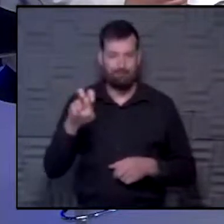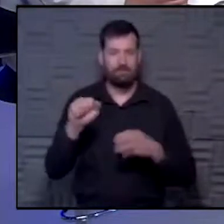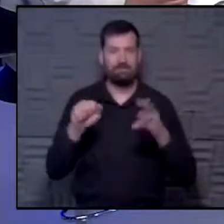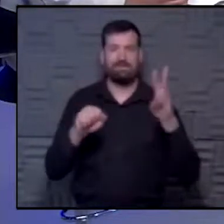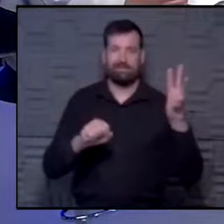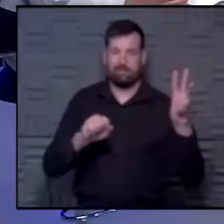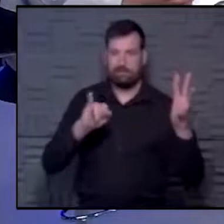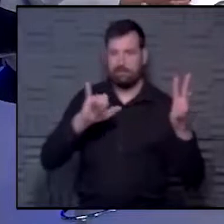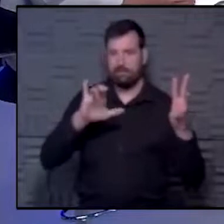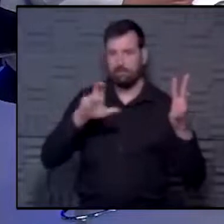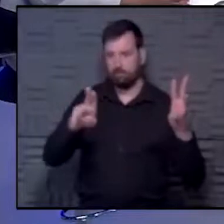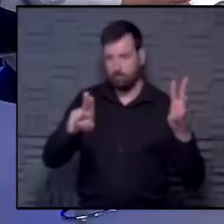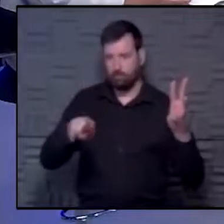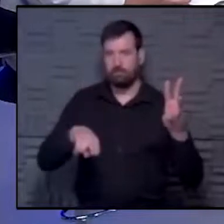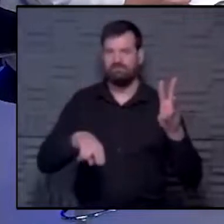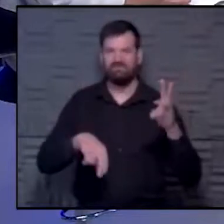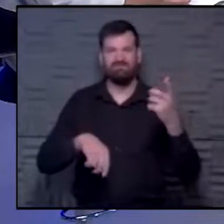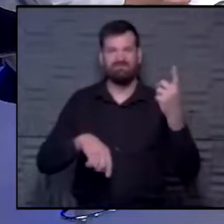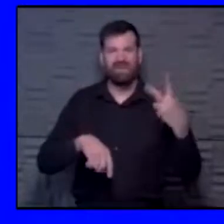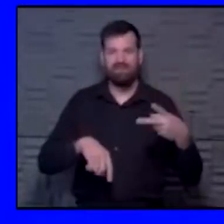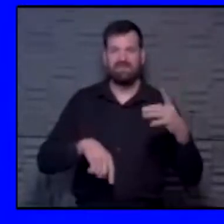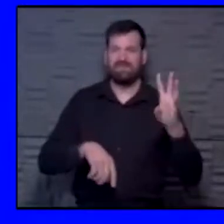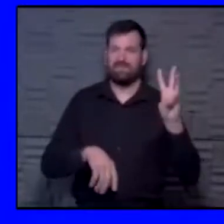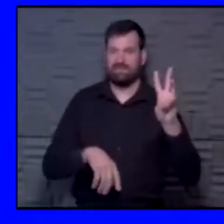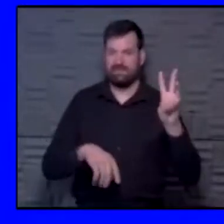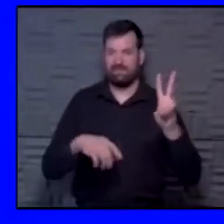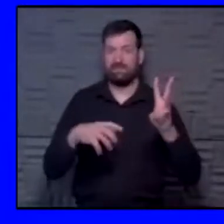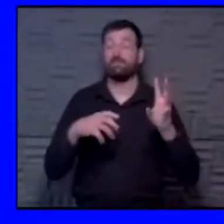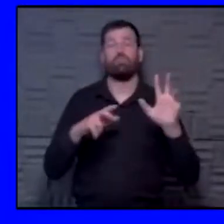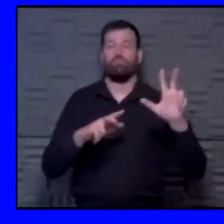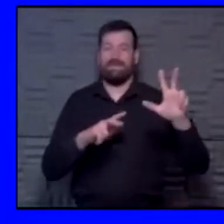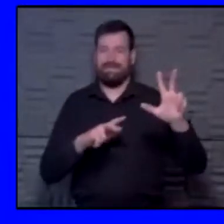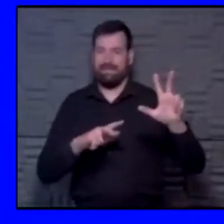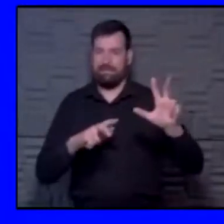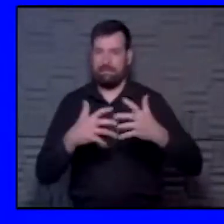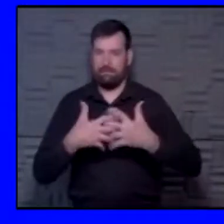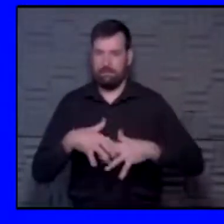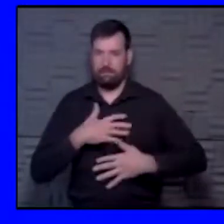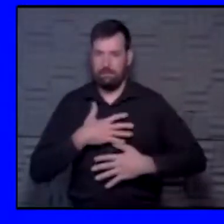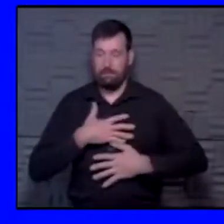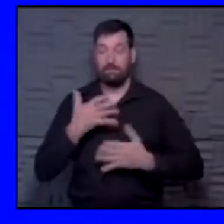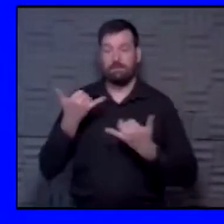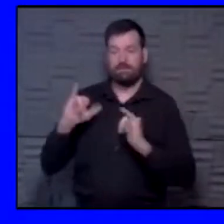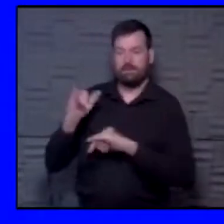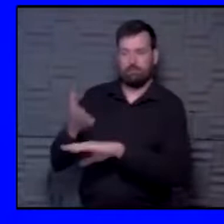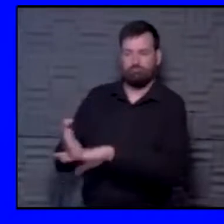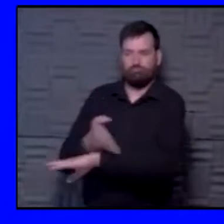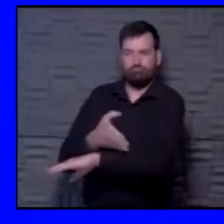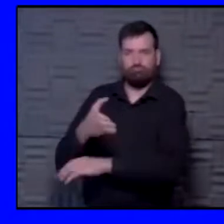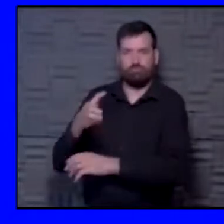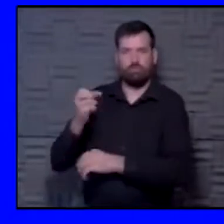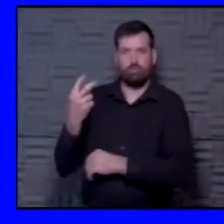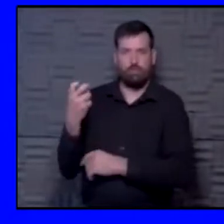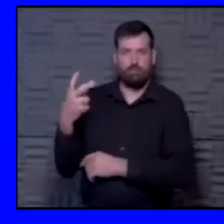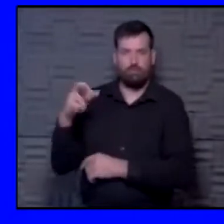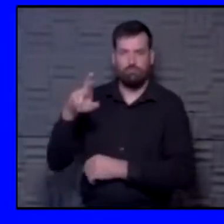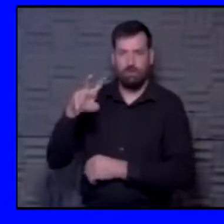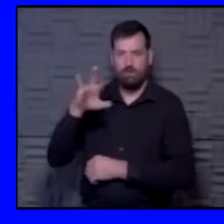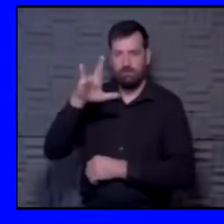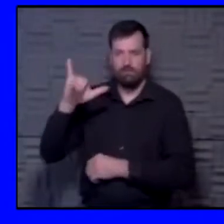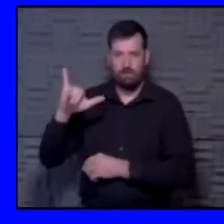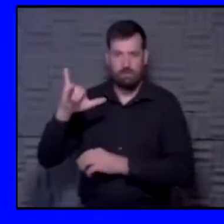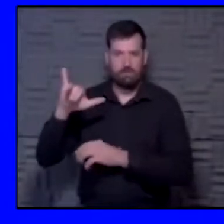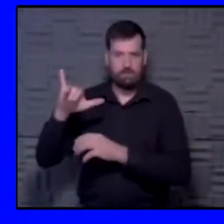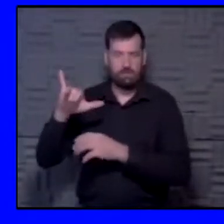six in the ICU and half of those on a ventilator with three. And we still have 12 in that recovery period as well, so 25 total